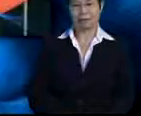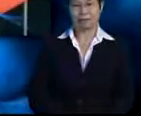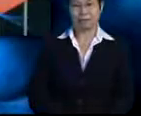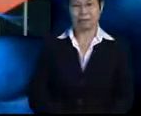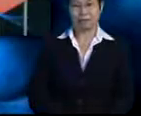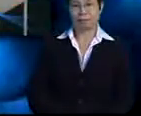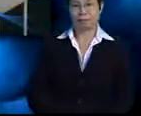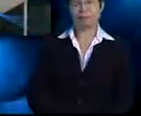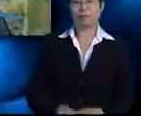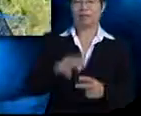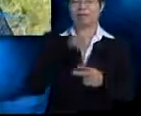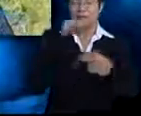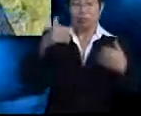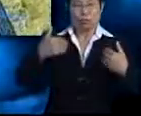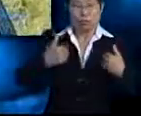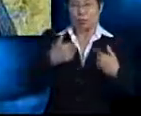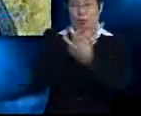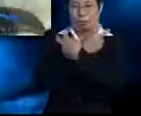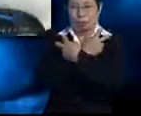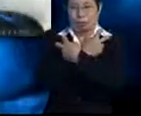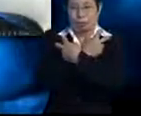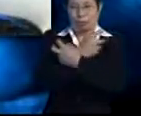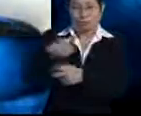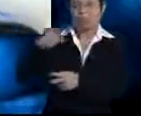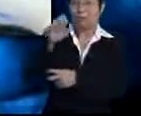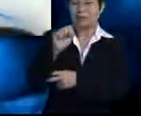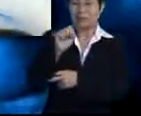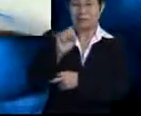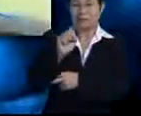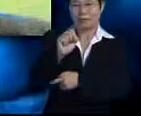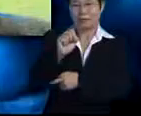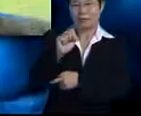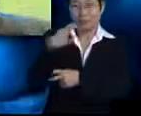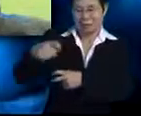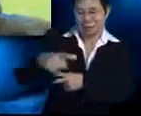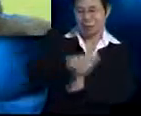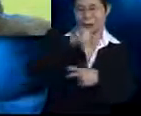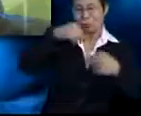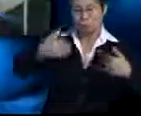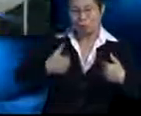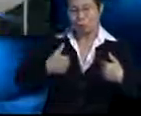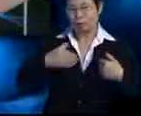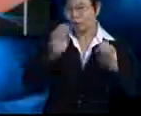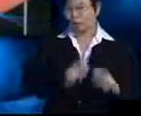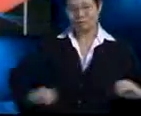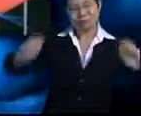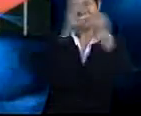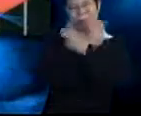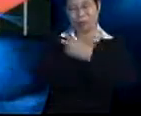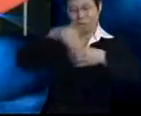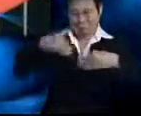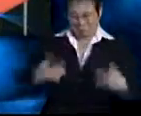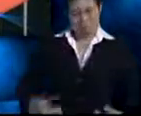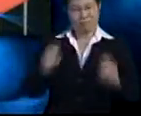In vertebrates such as the slug, the earthworm and the caterpillar do not have a single bone in their body.